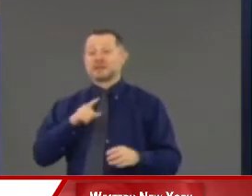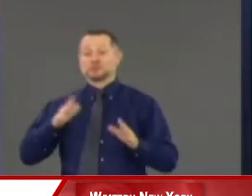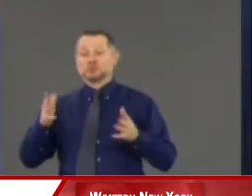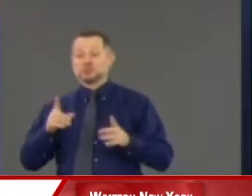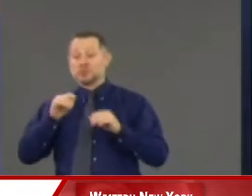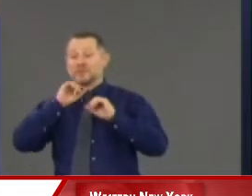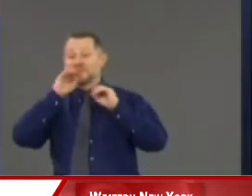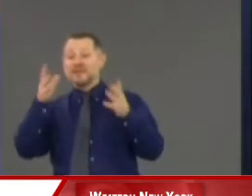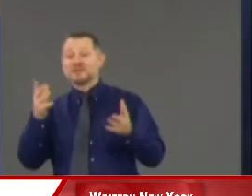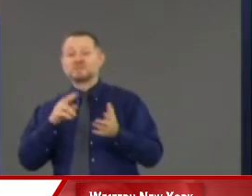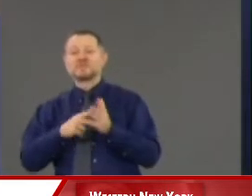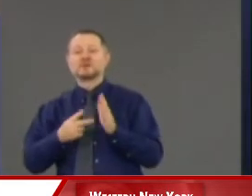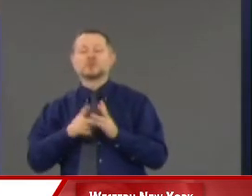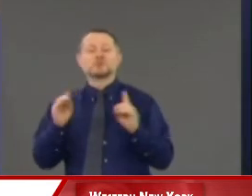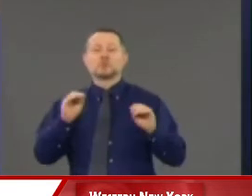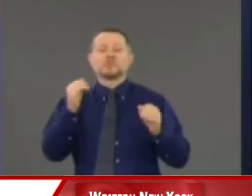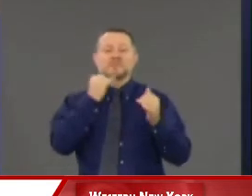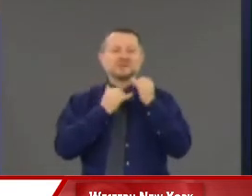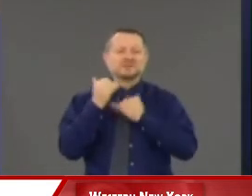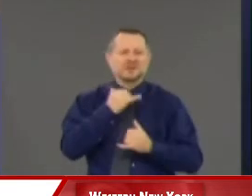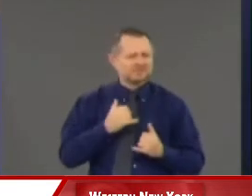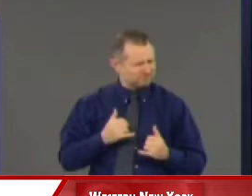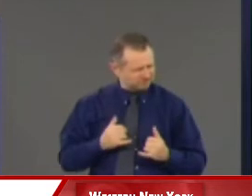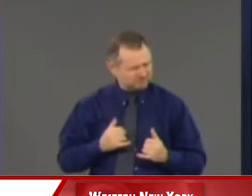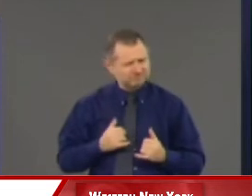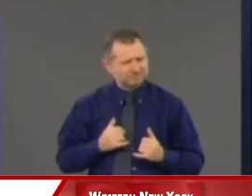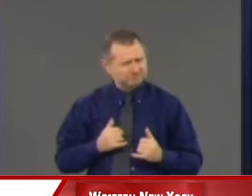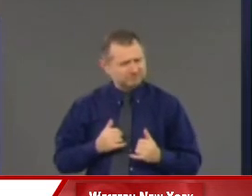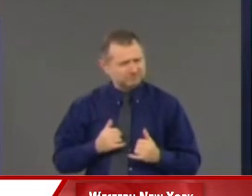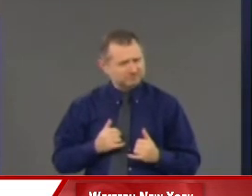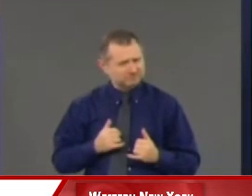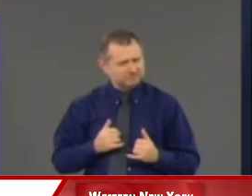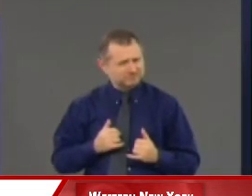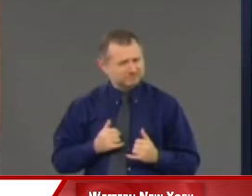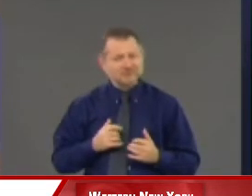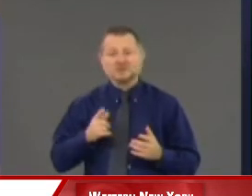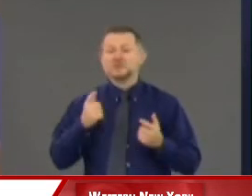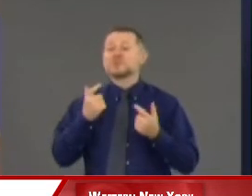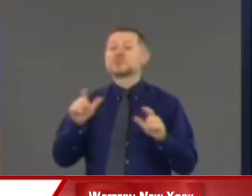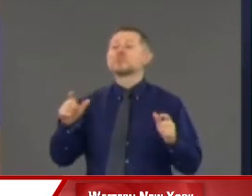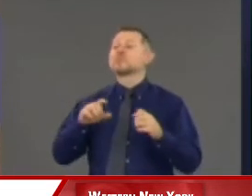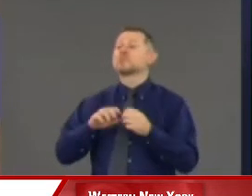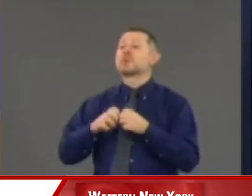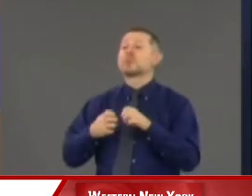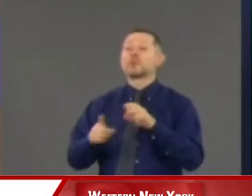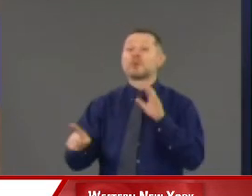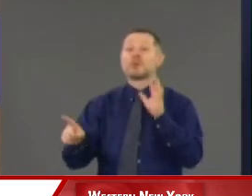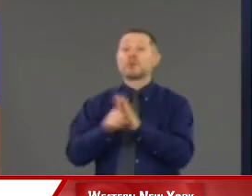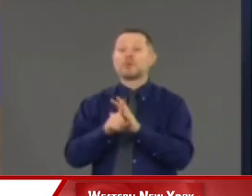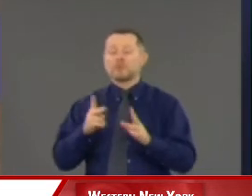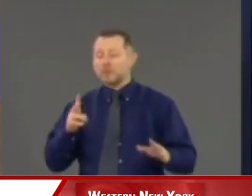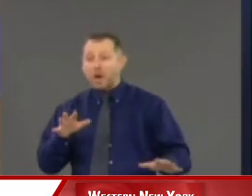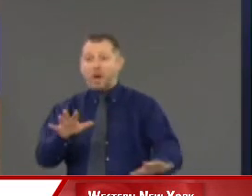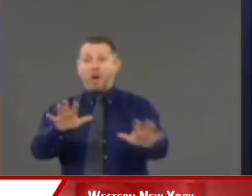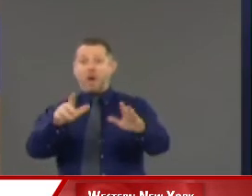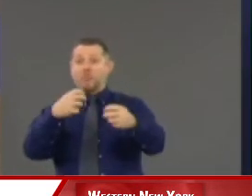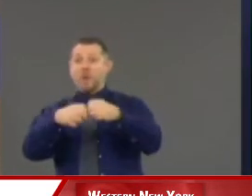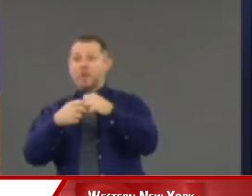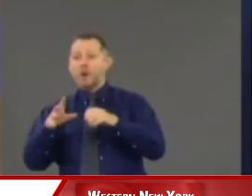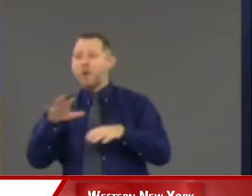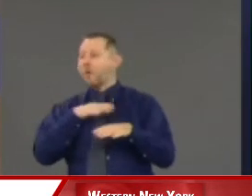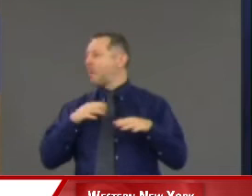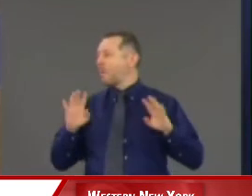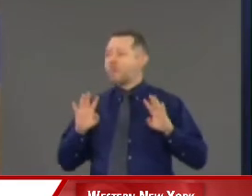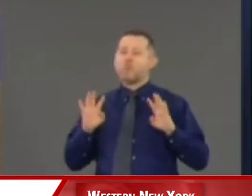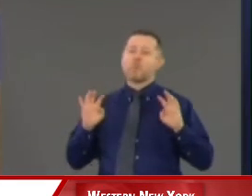Every action on a big problem is controversial. It's easier to do nothing. Then you